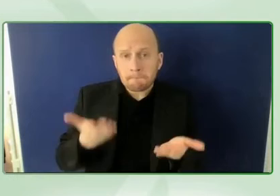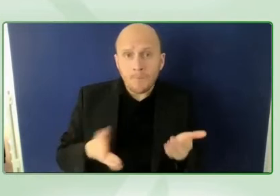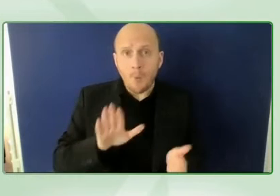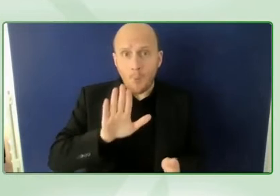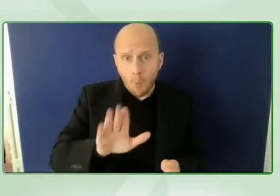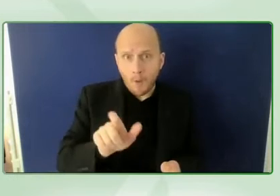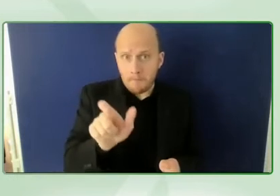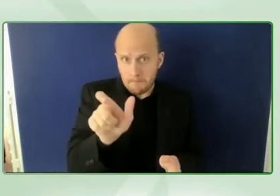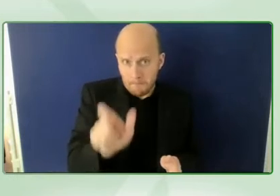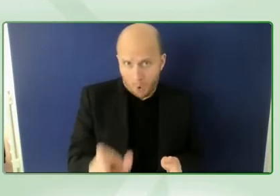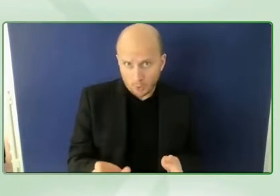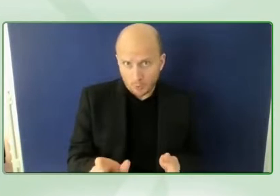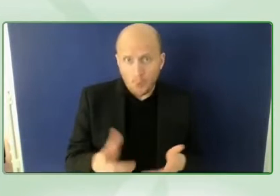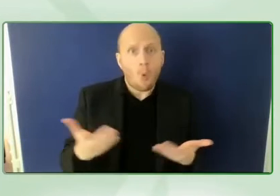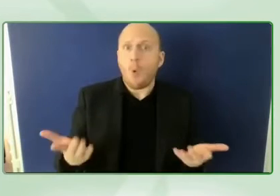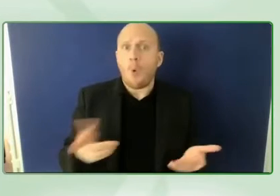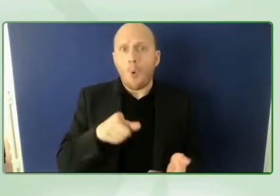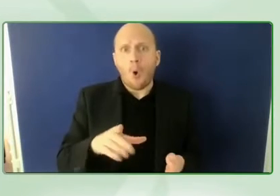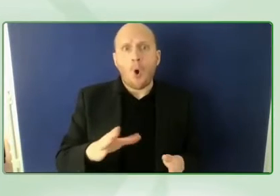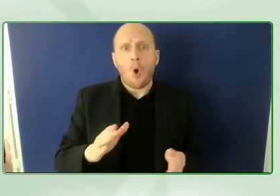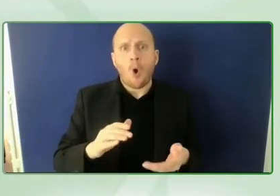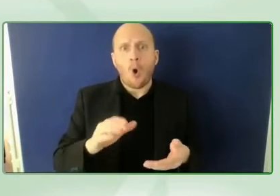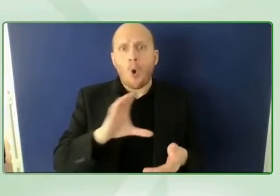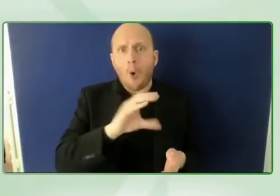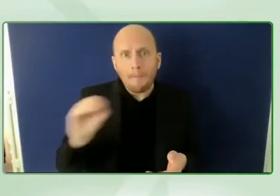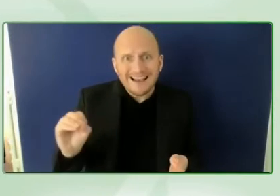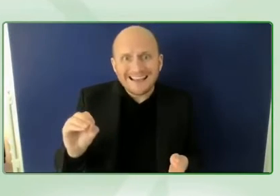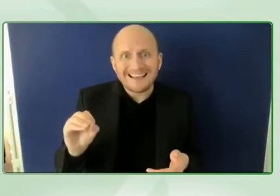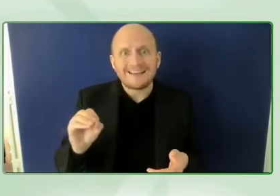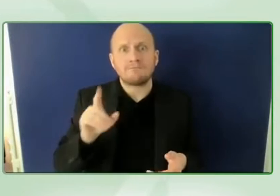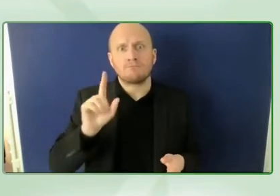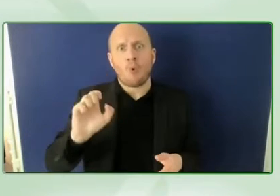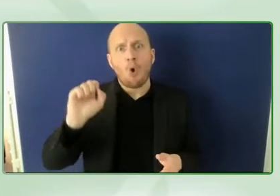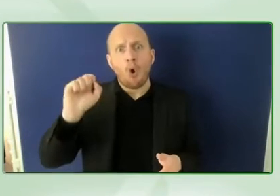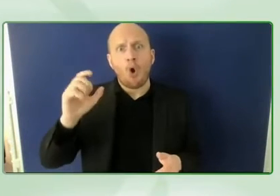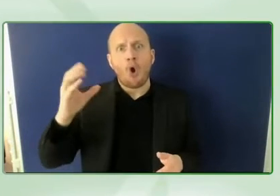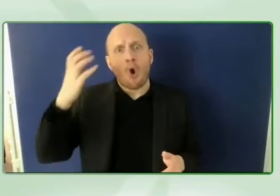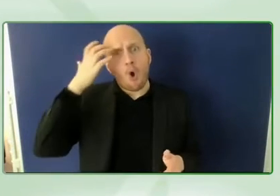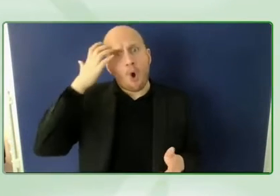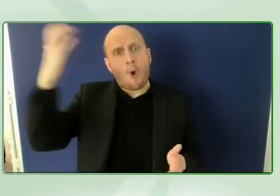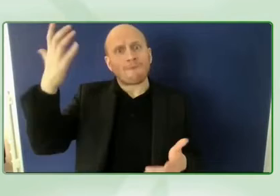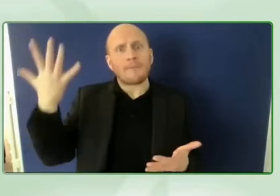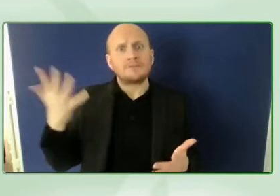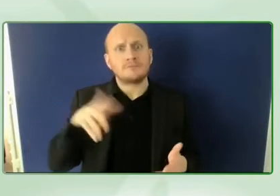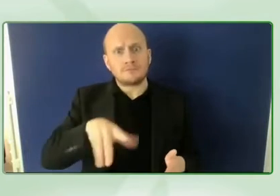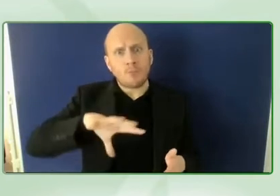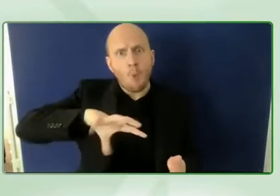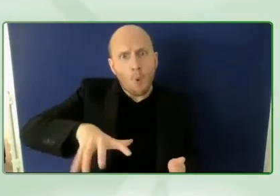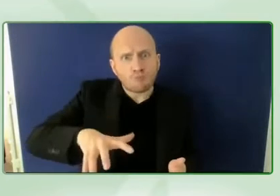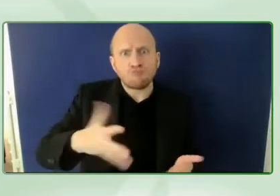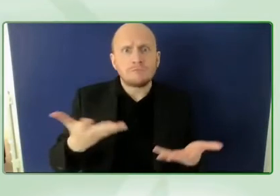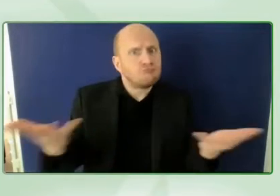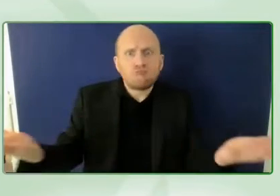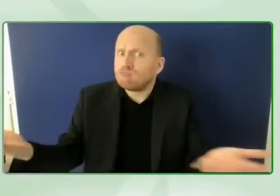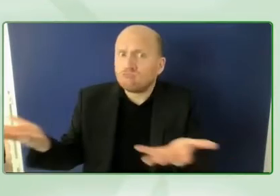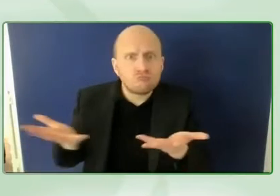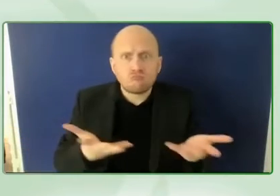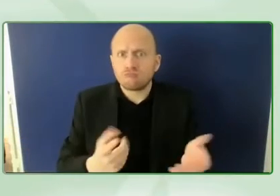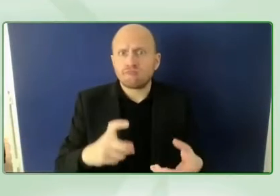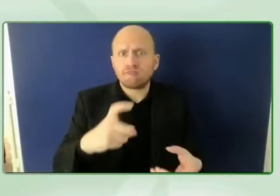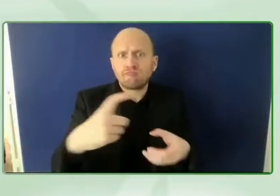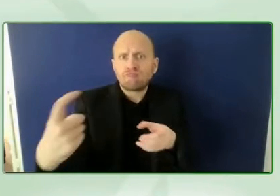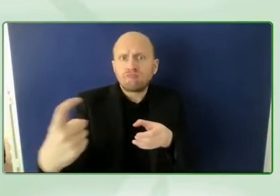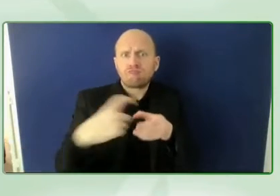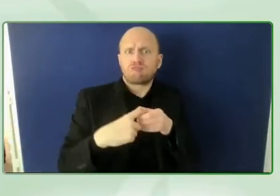member of the public what are they going to do to to drive social inclusion for the world's 1.2 billion persons with